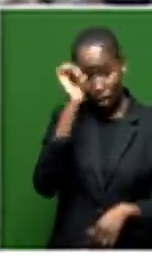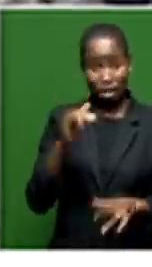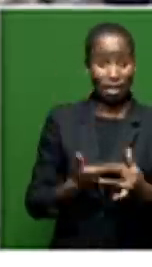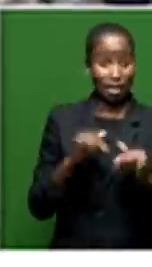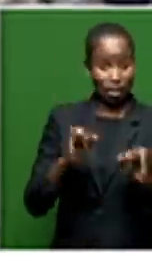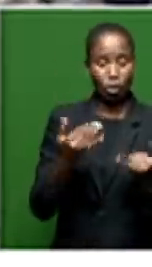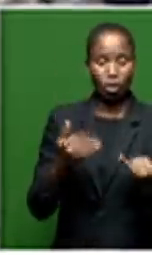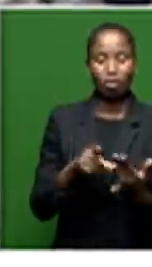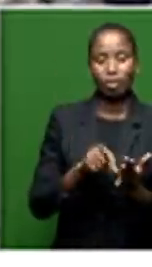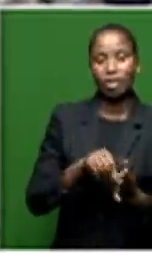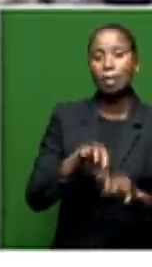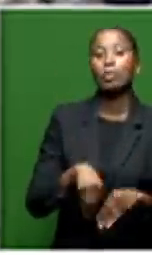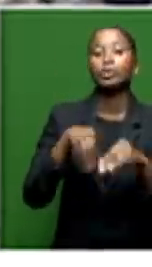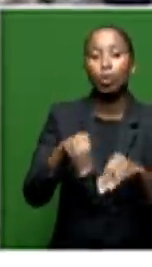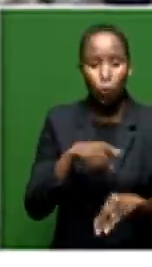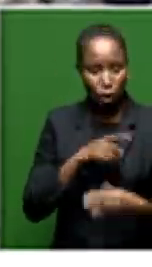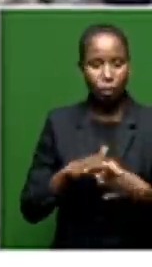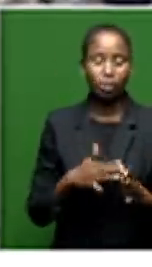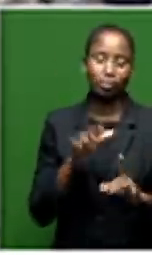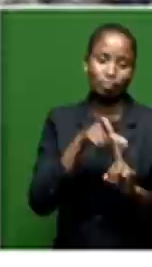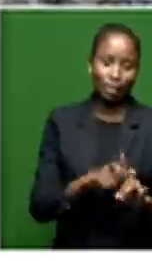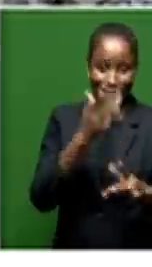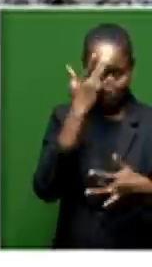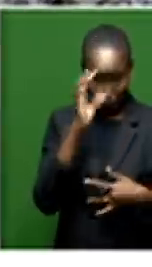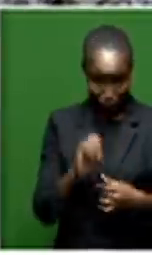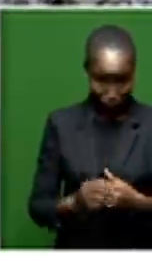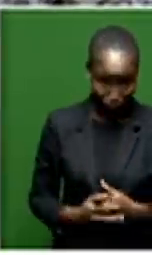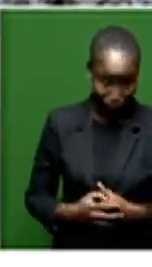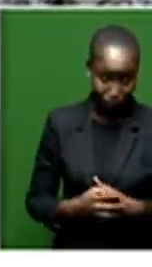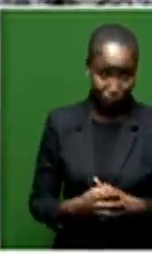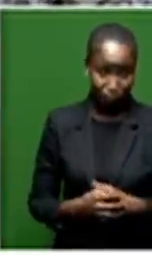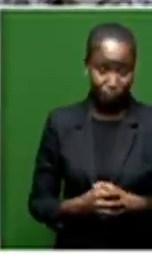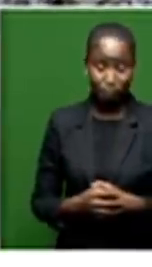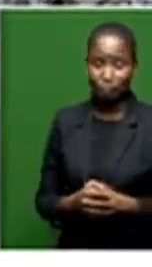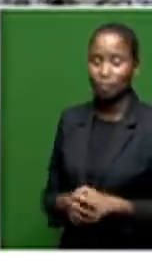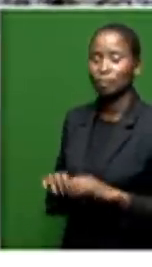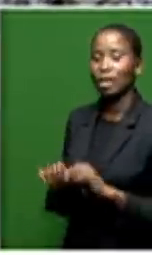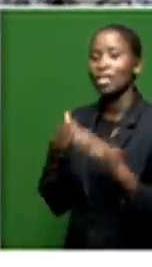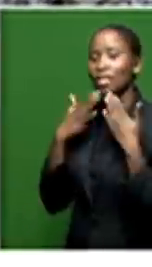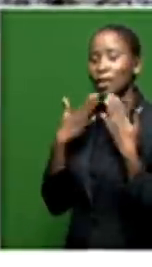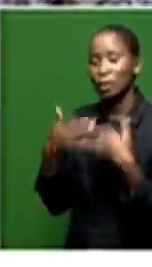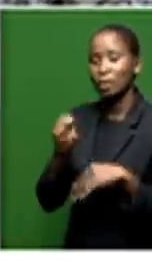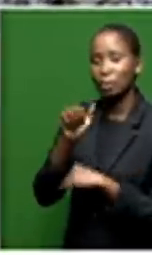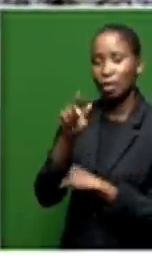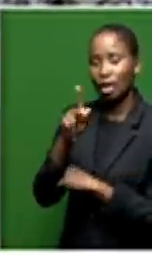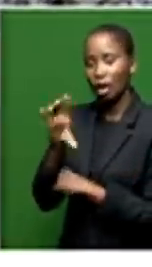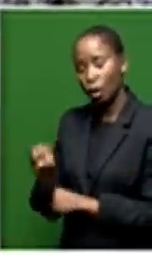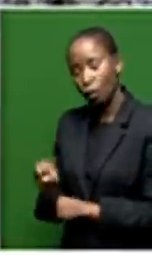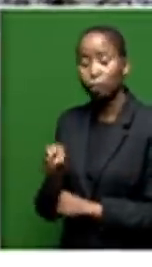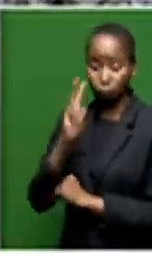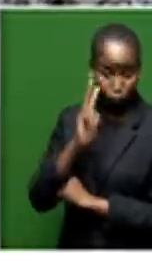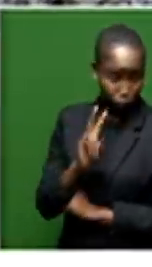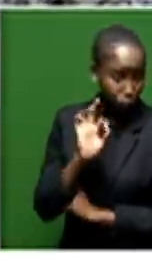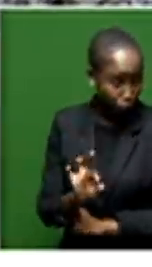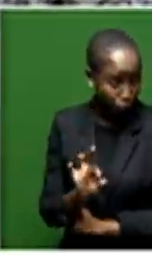postponed due to the issue of his heel health. Well, thanks so much, Samkele Maseko. And as you can